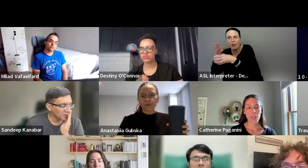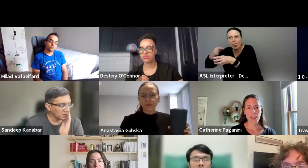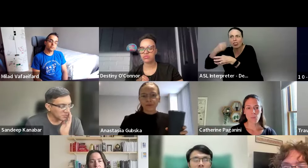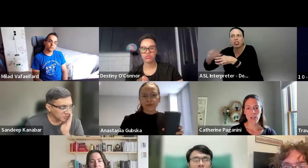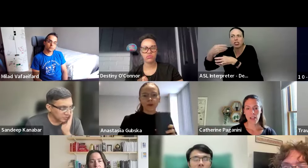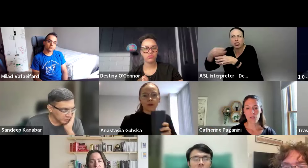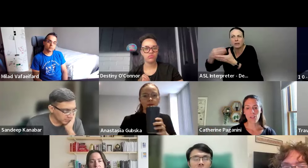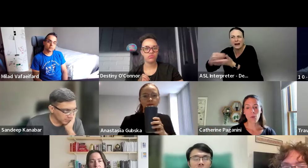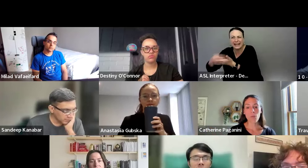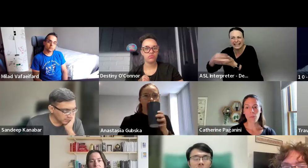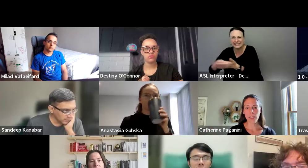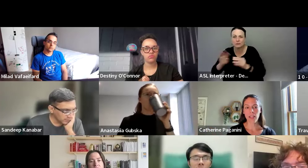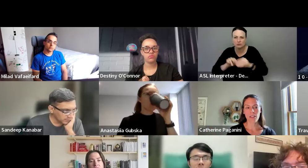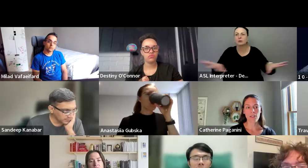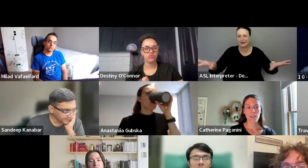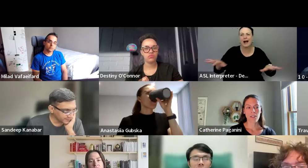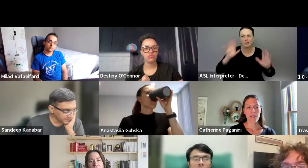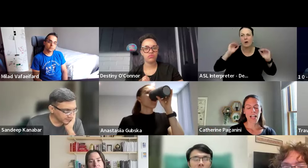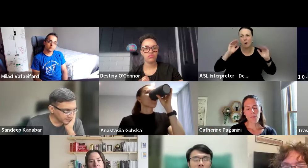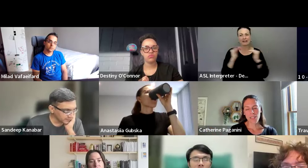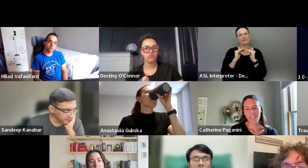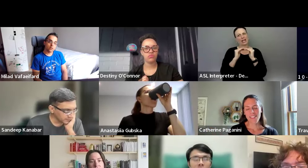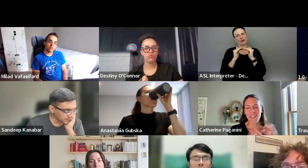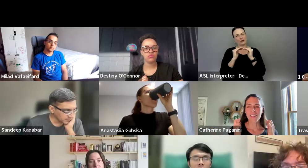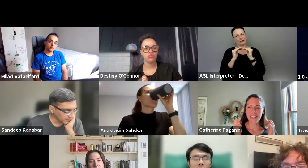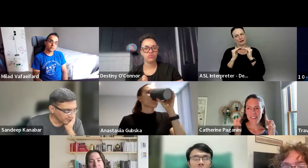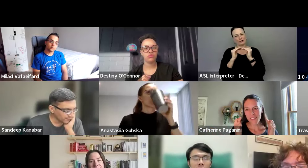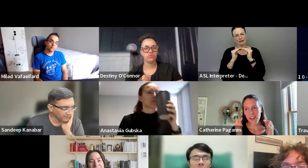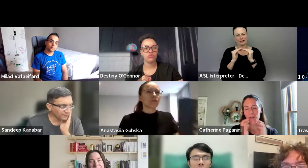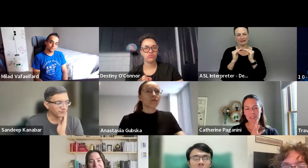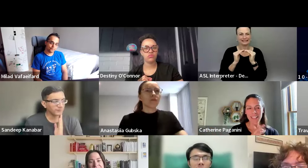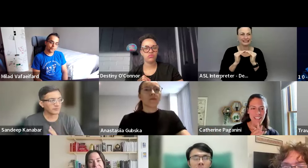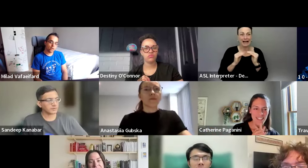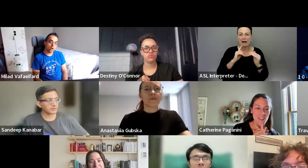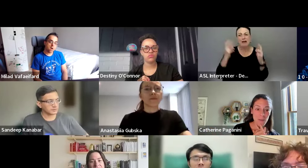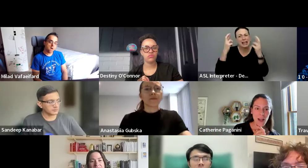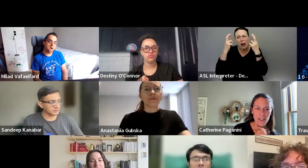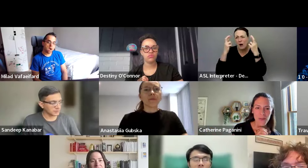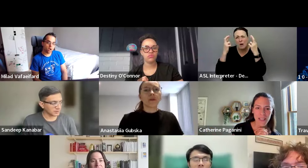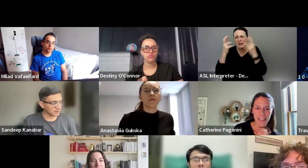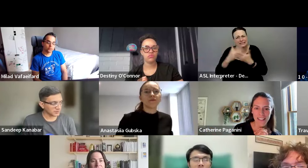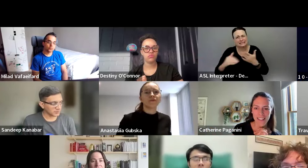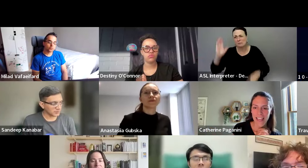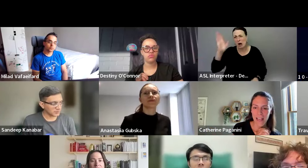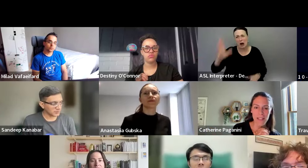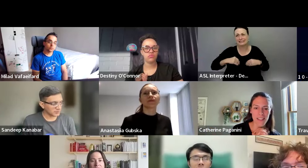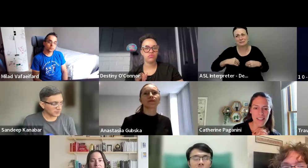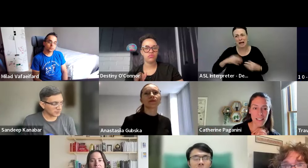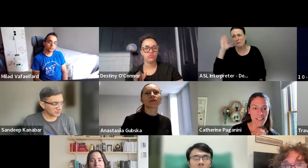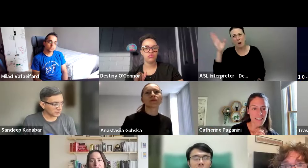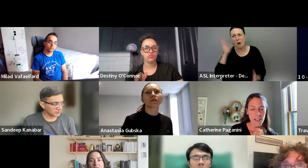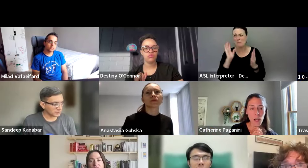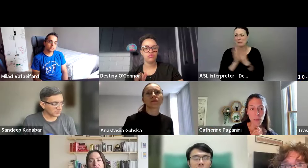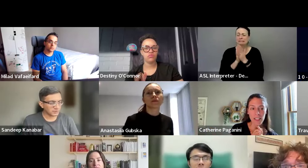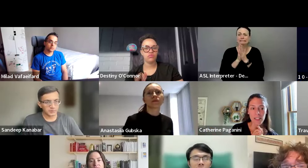if we can spread it out, hopefully we get, I'm pretty, really hoping we get, uh, some talk so we can tap into